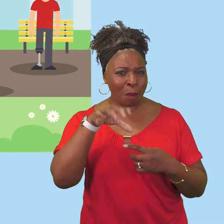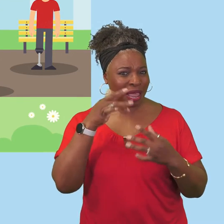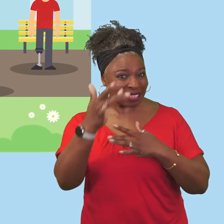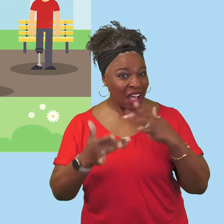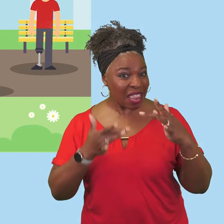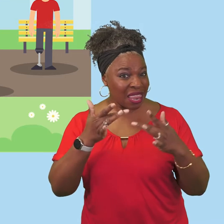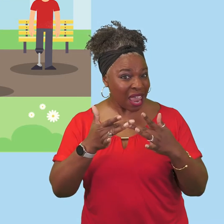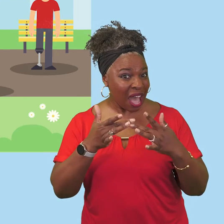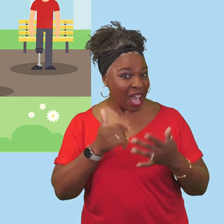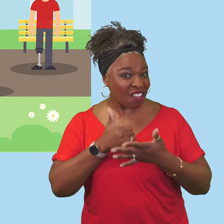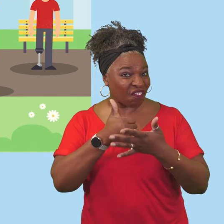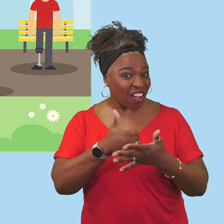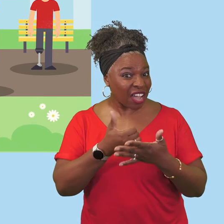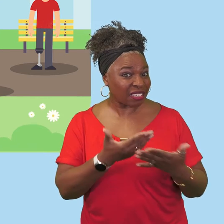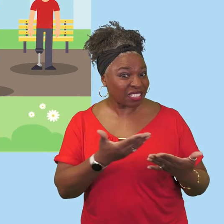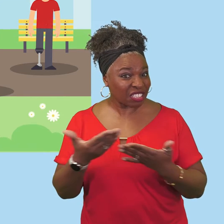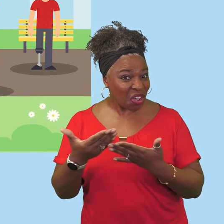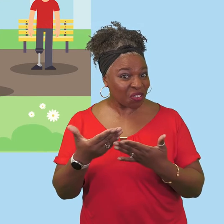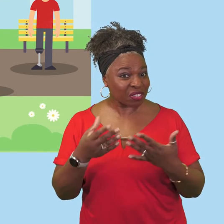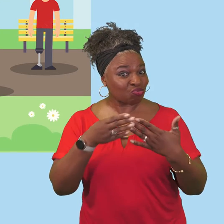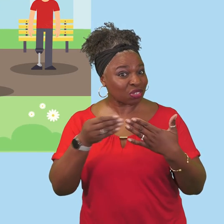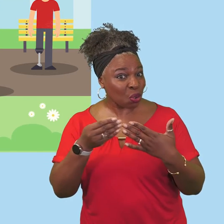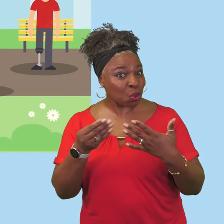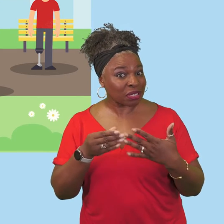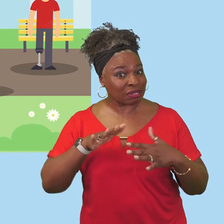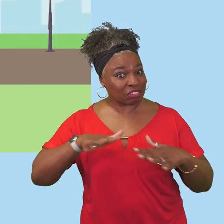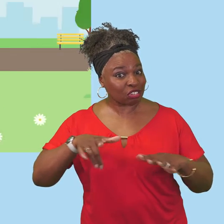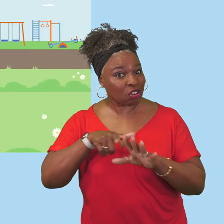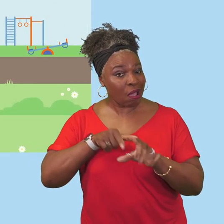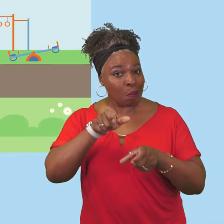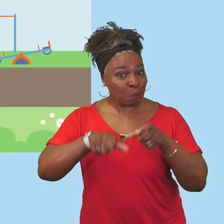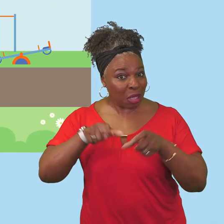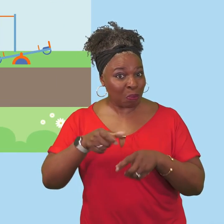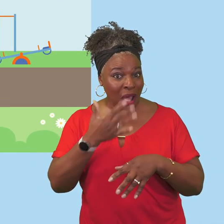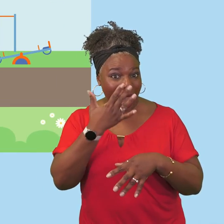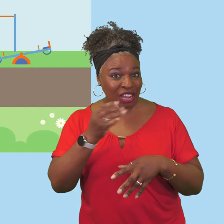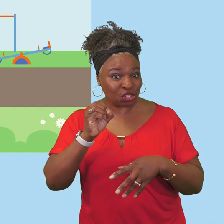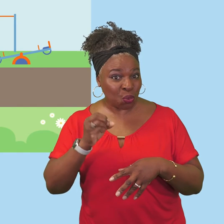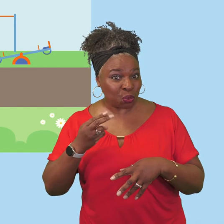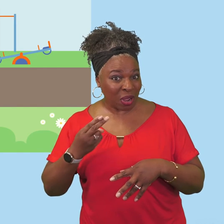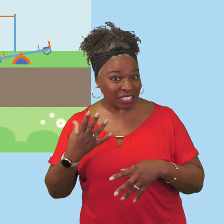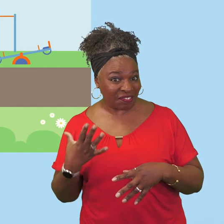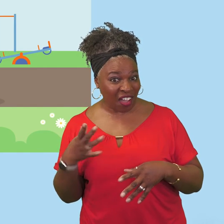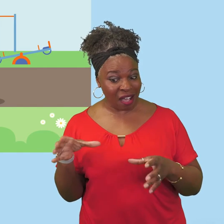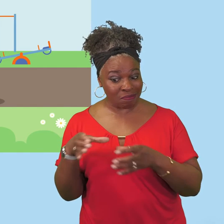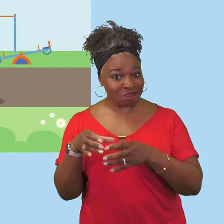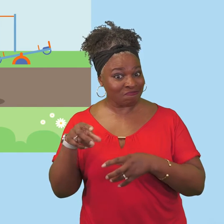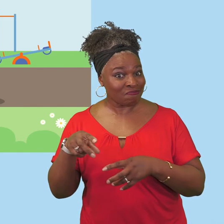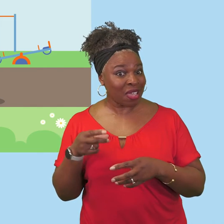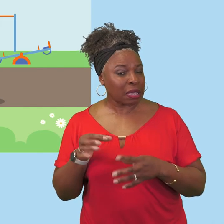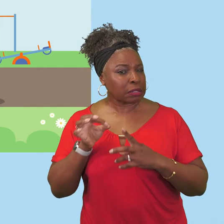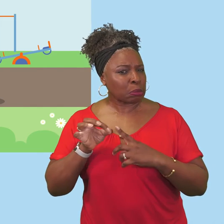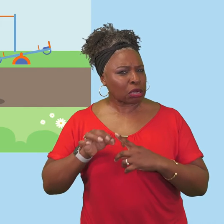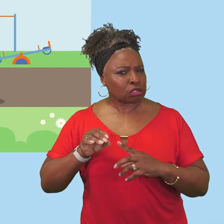information and advice on services and resources for children and young people aged 0 to 25 with